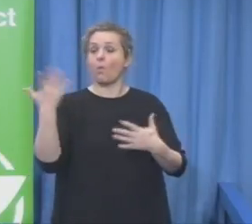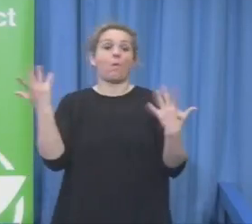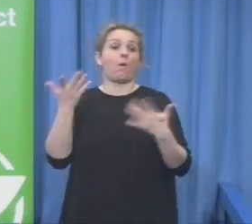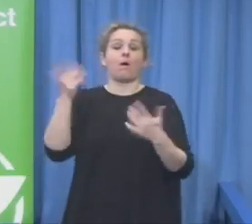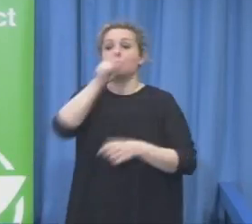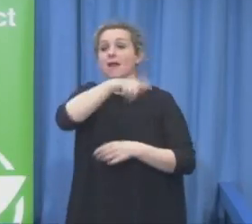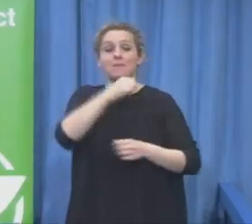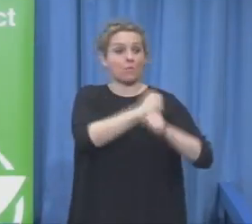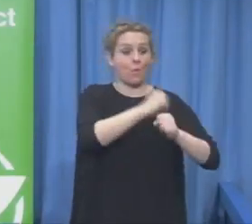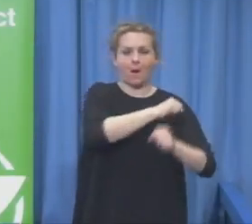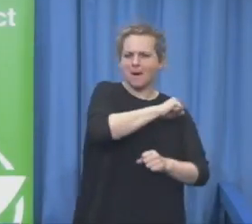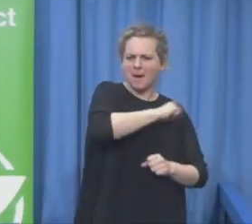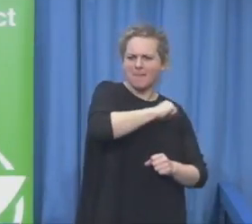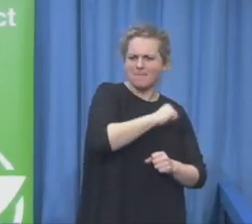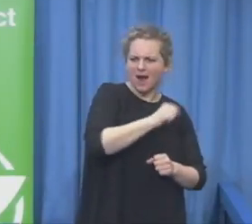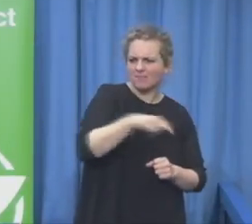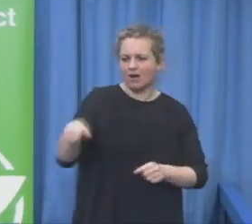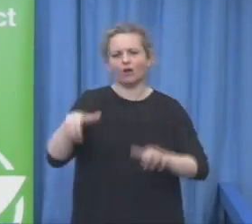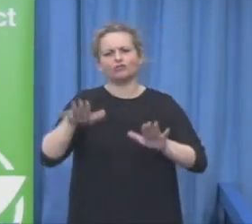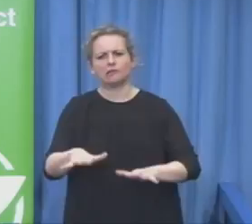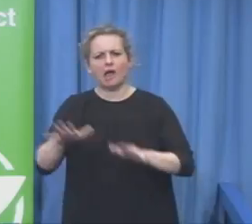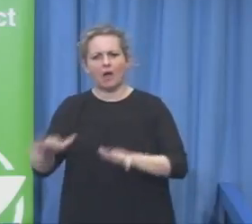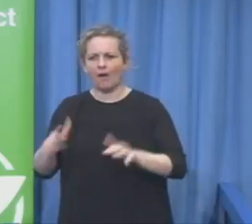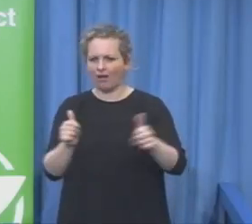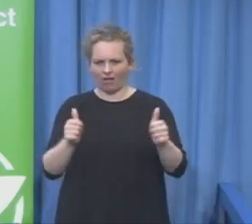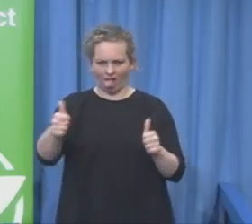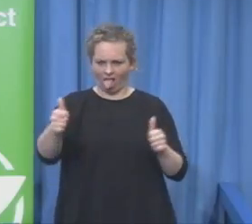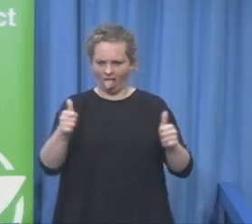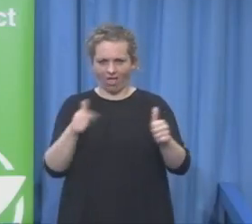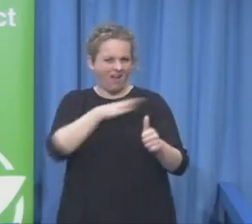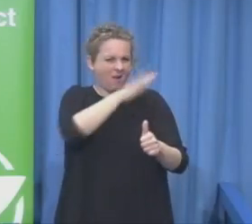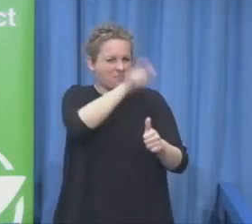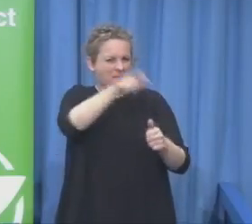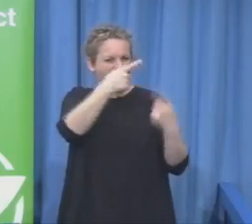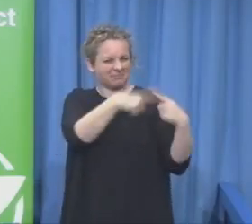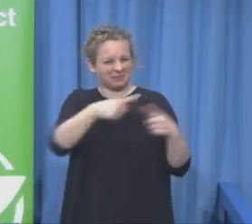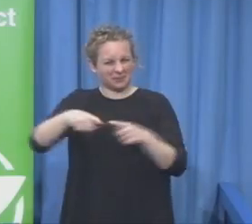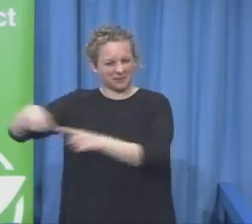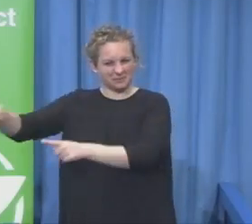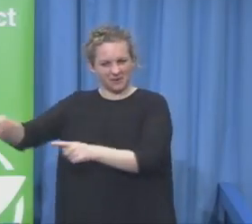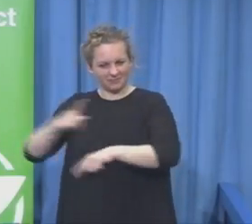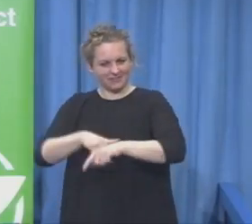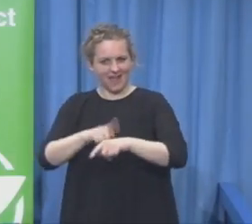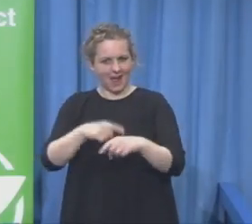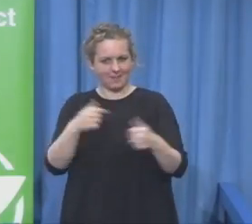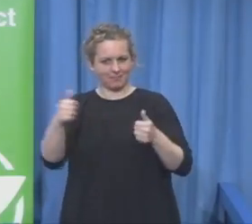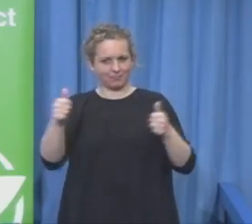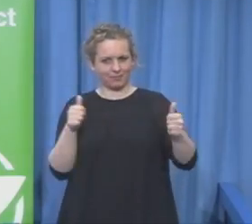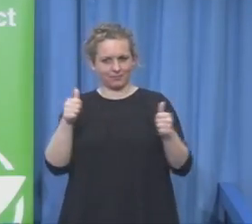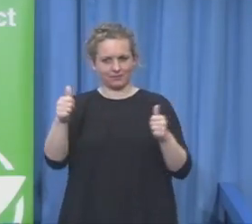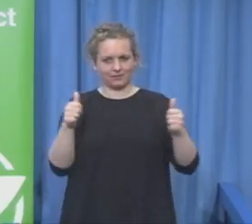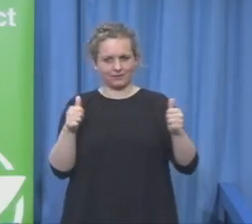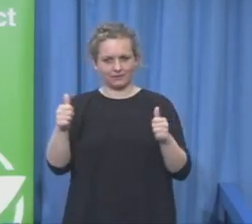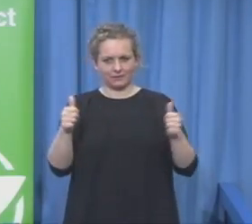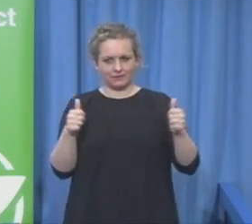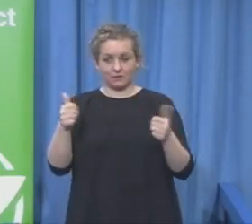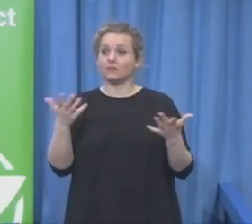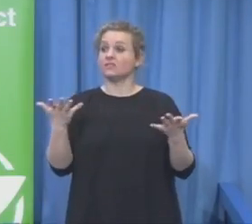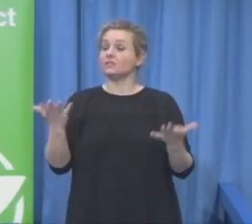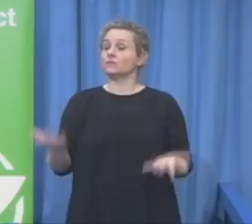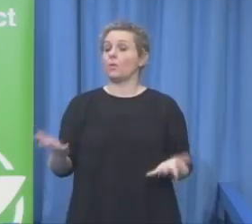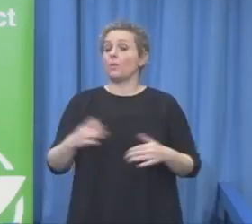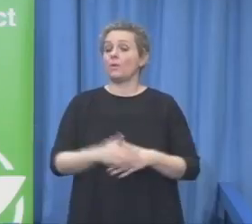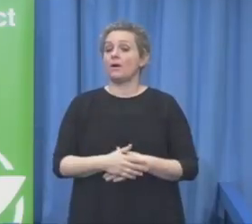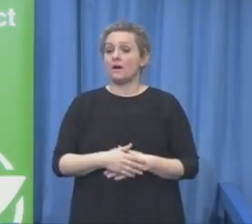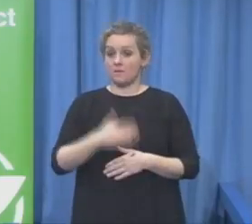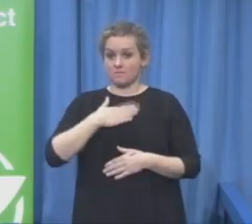employees and 15 of them are employees with disabilities. So 15